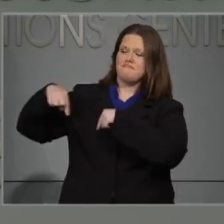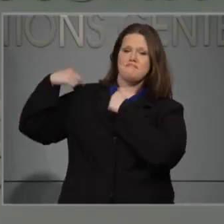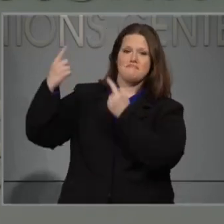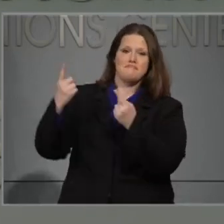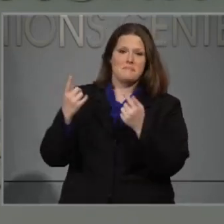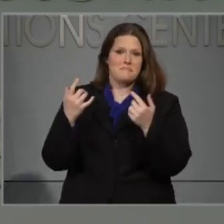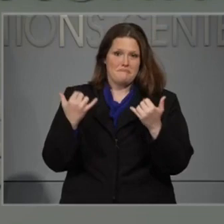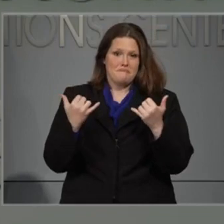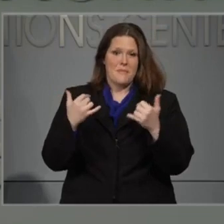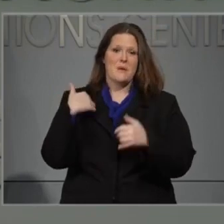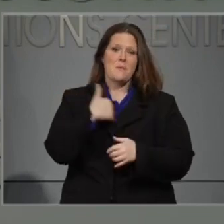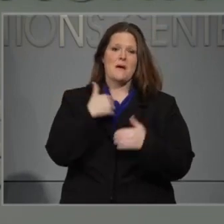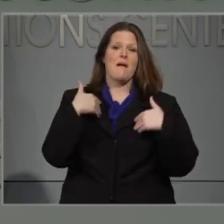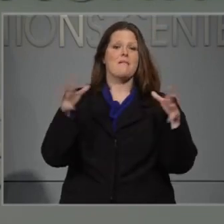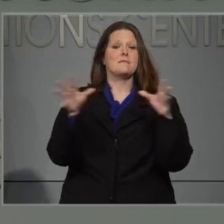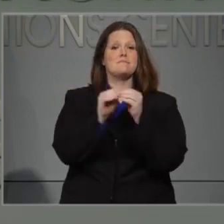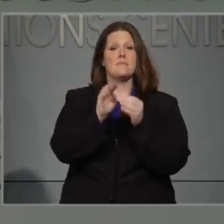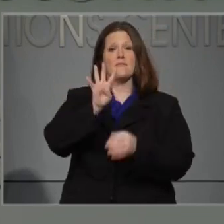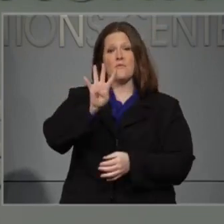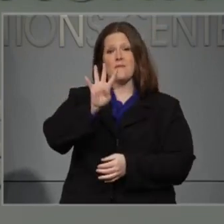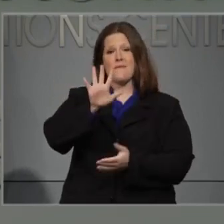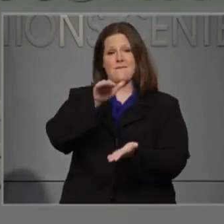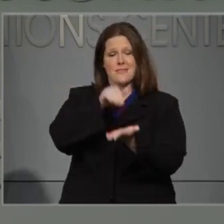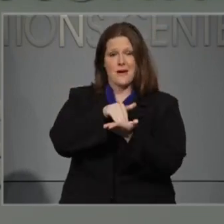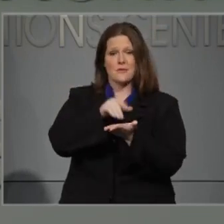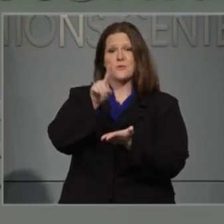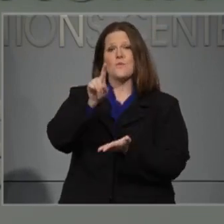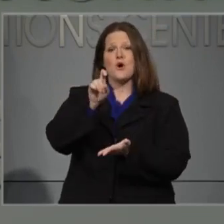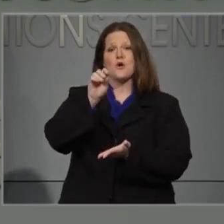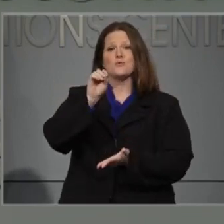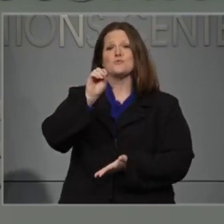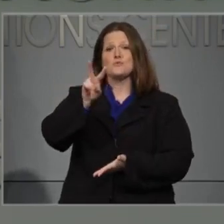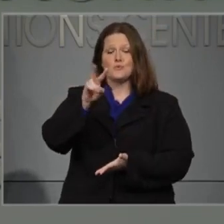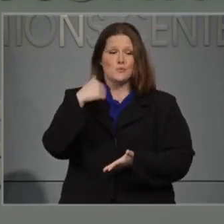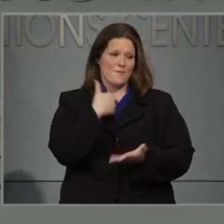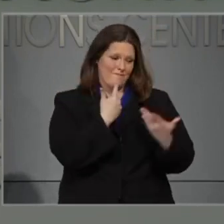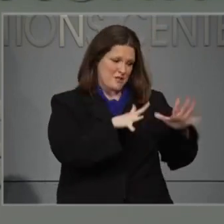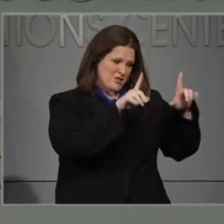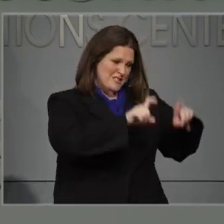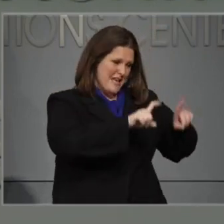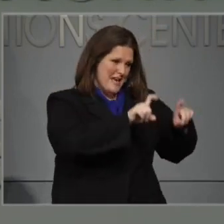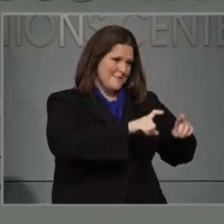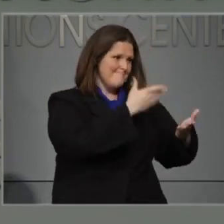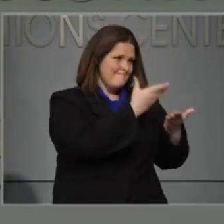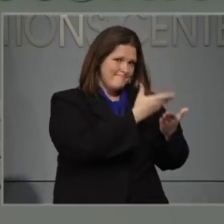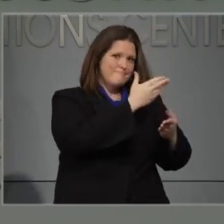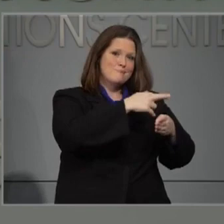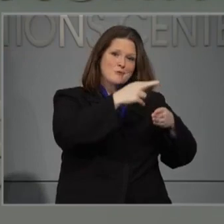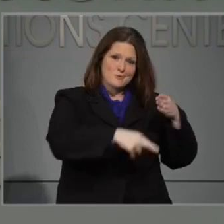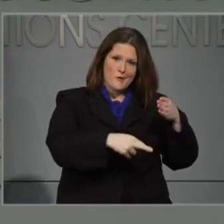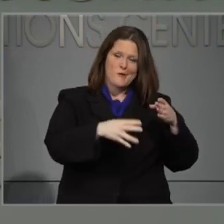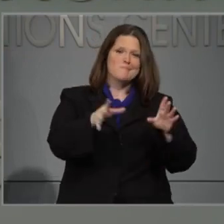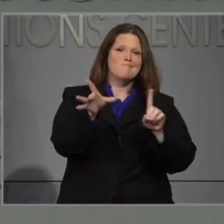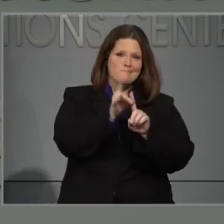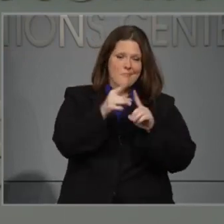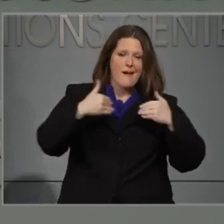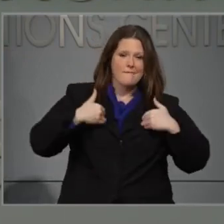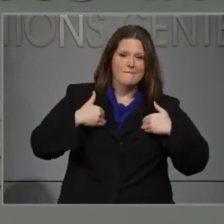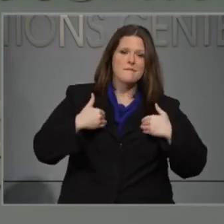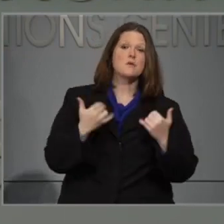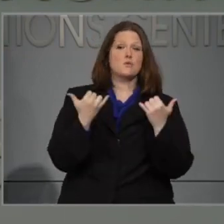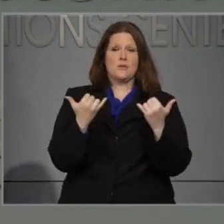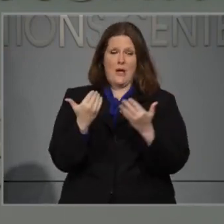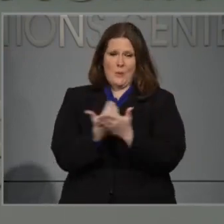North Carolina has 45,102 lab-confirmed cases, 983 new cases reported